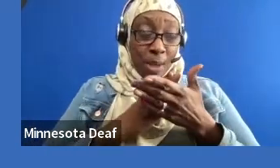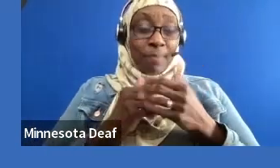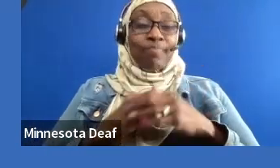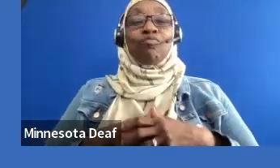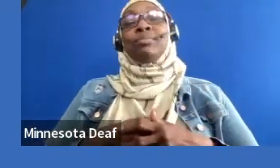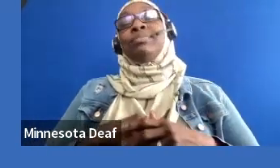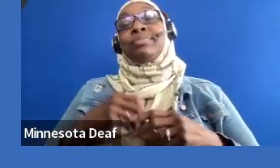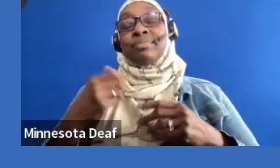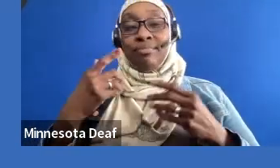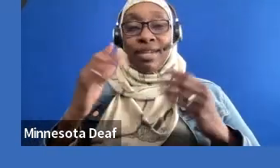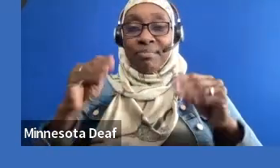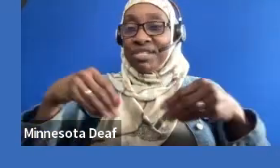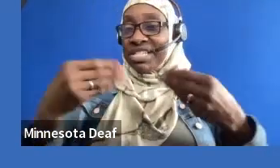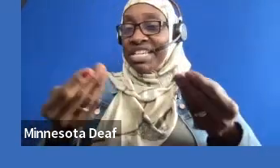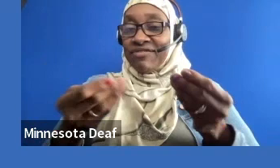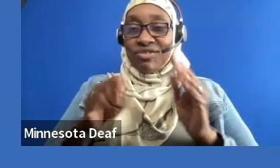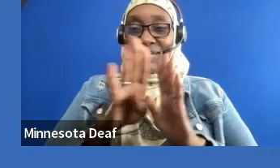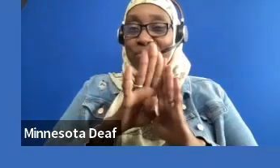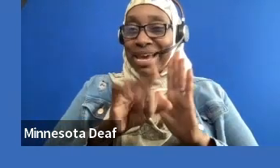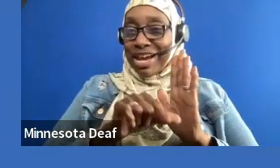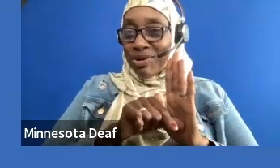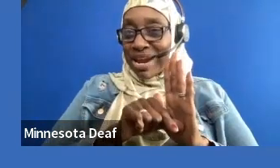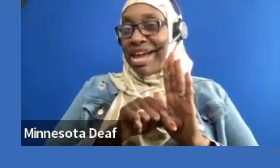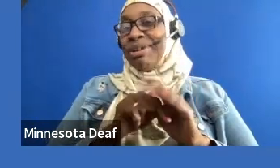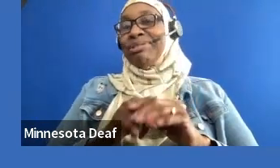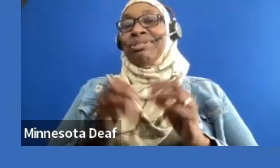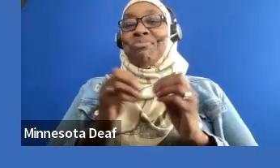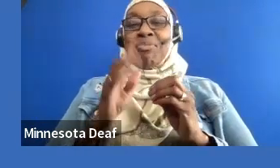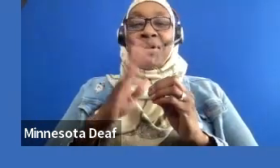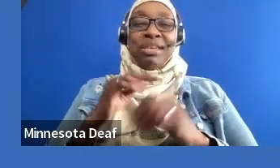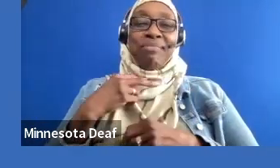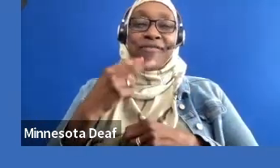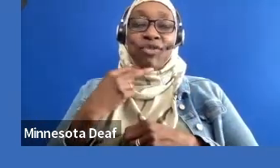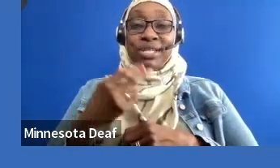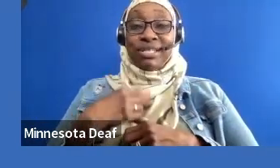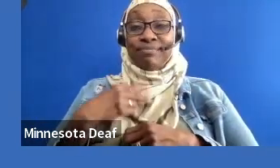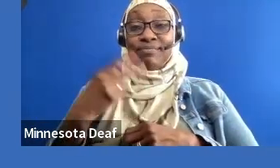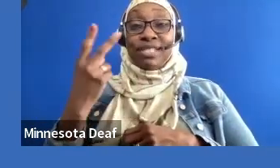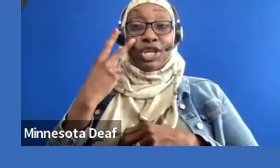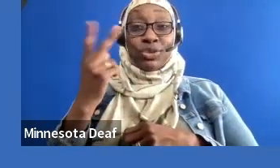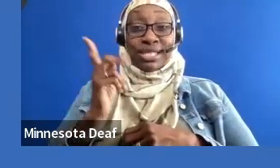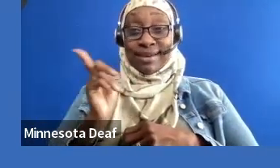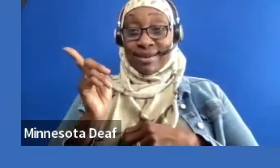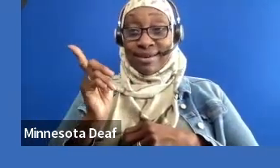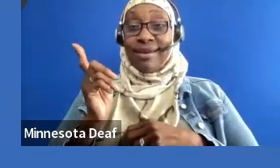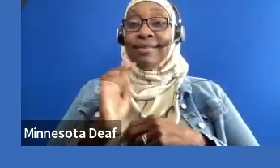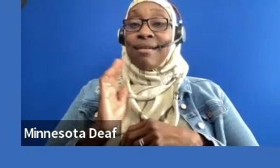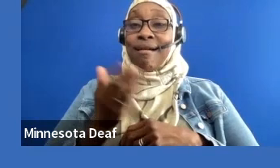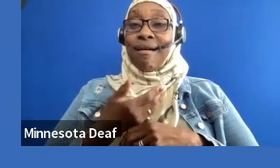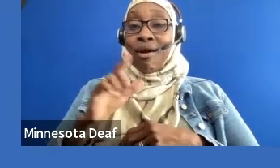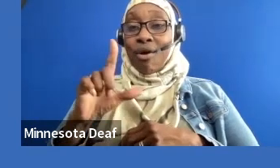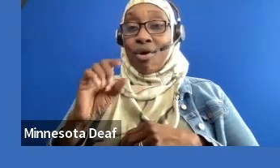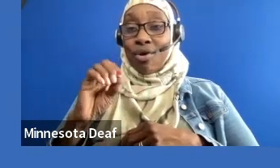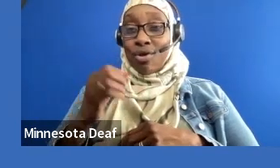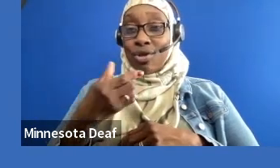background over my voice. So this is our logo. are called Partners for Youth with Disabilities. And our mission statement